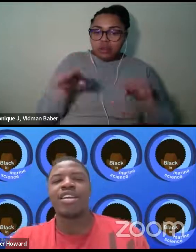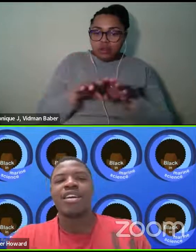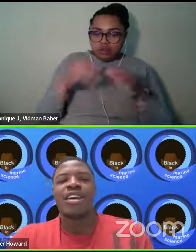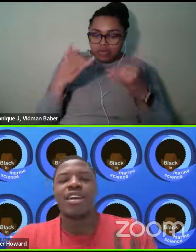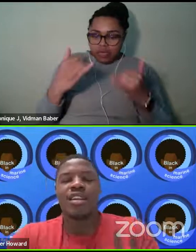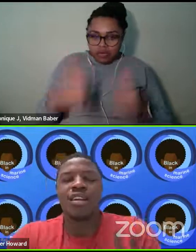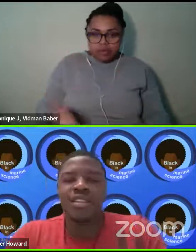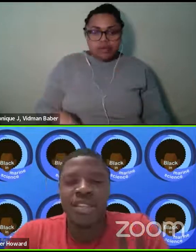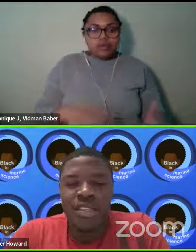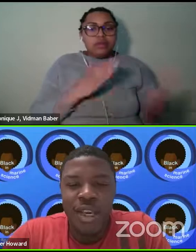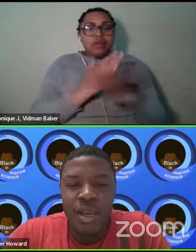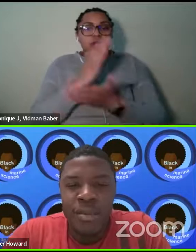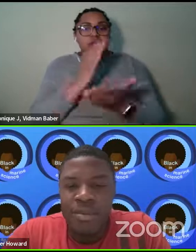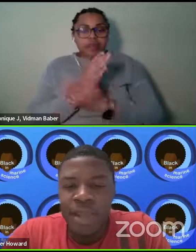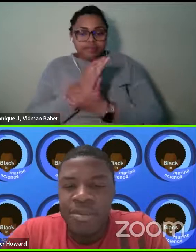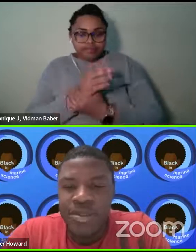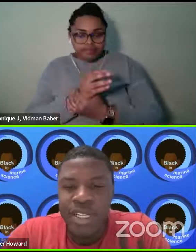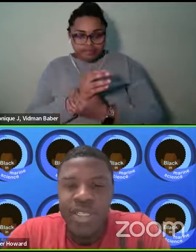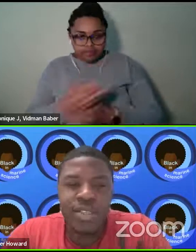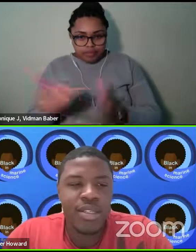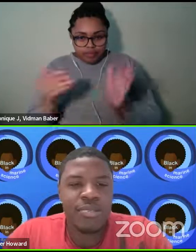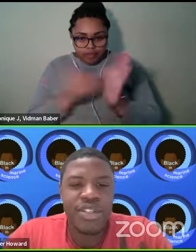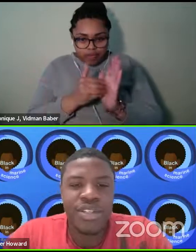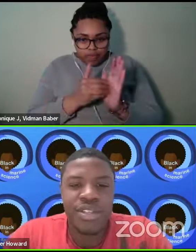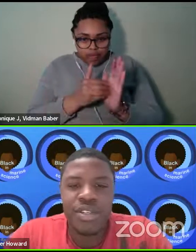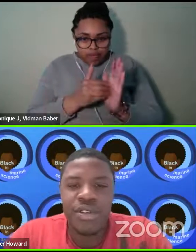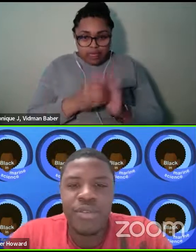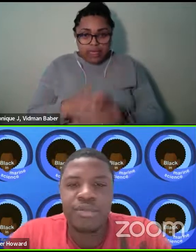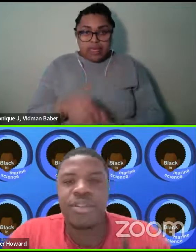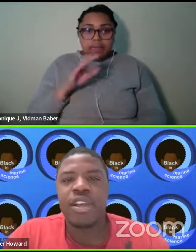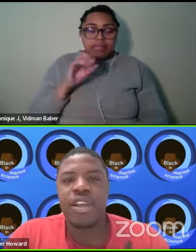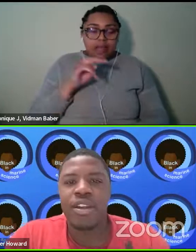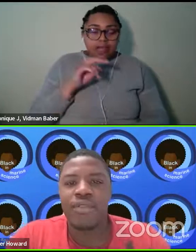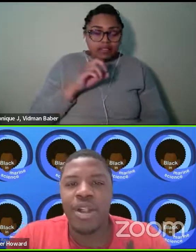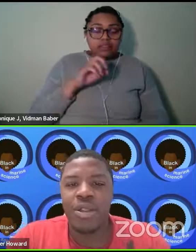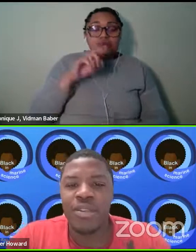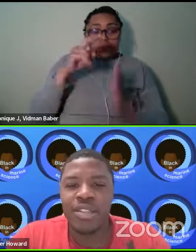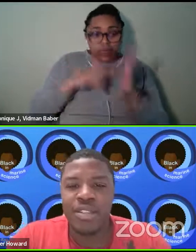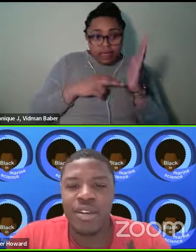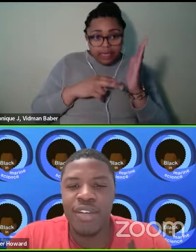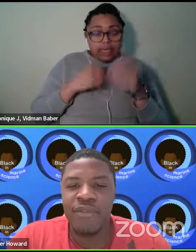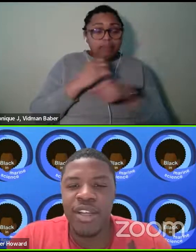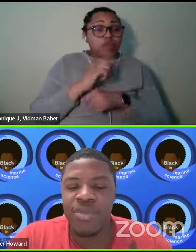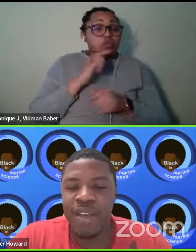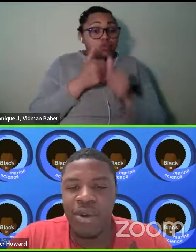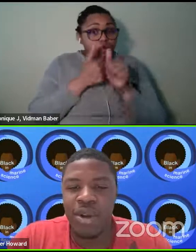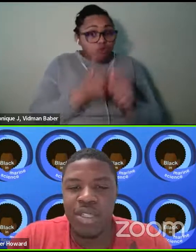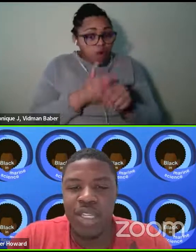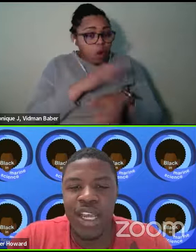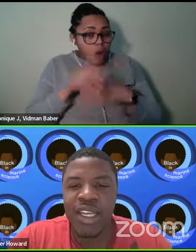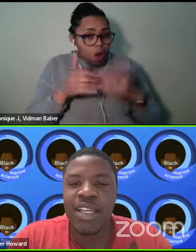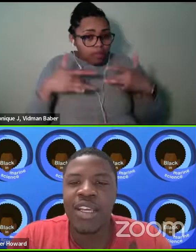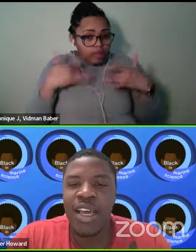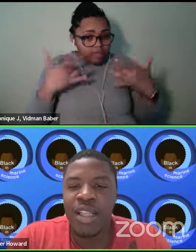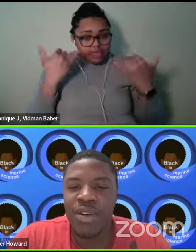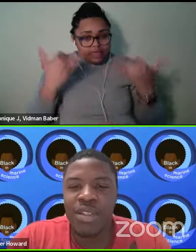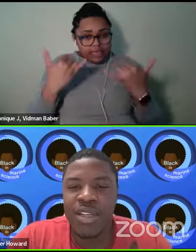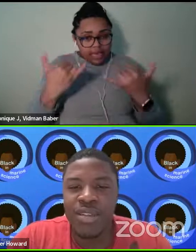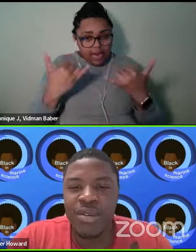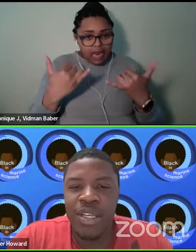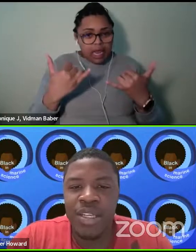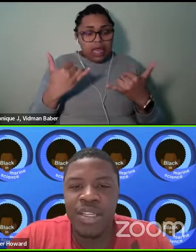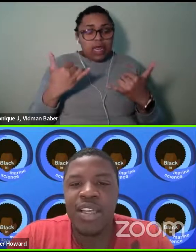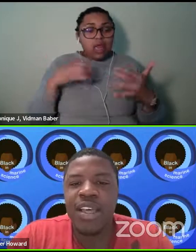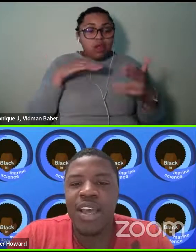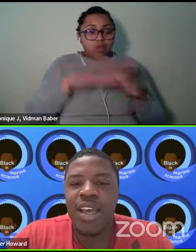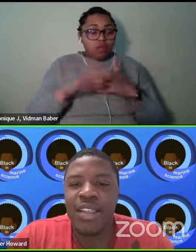All right, and again, this is, uh, Bims Reads. Be sure to, you follow the rest of the events we have going on today and throughout the